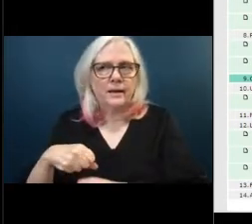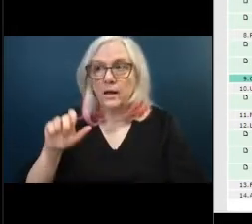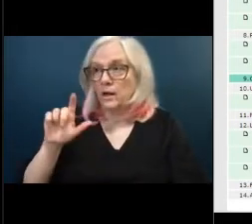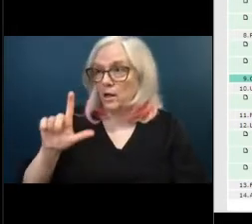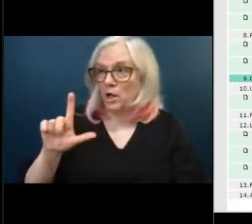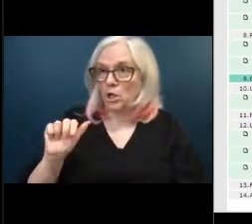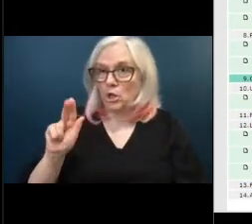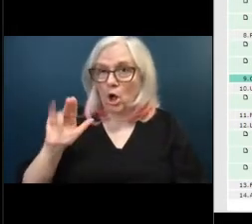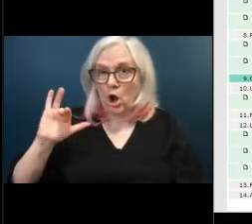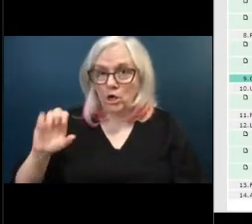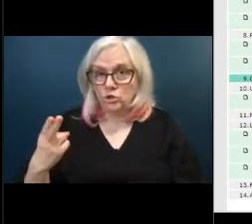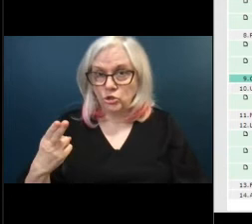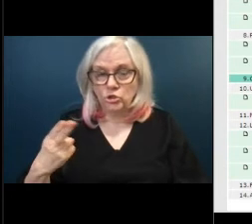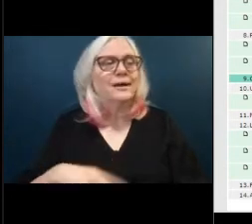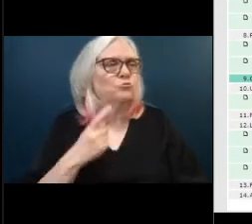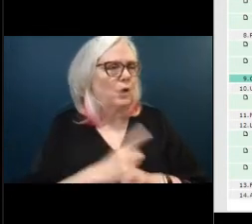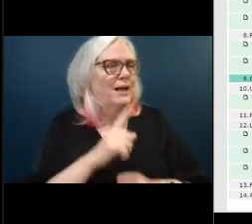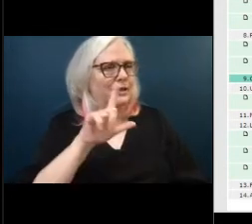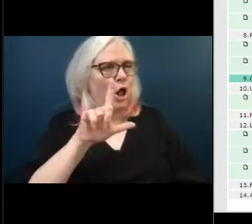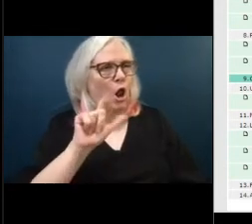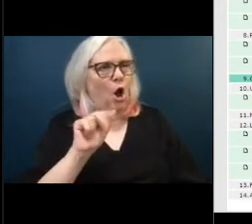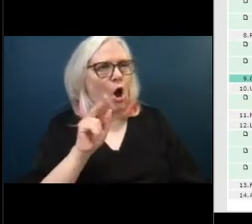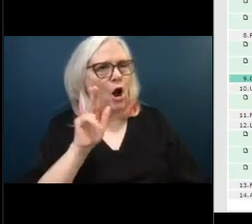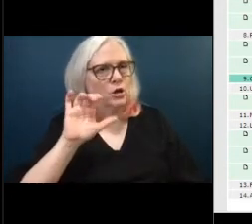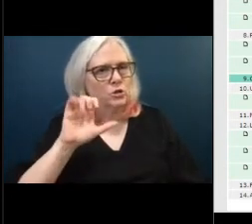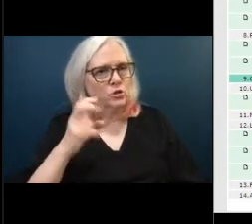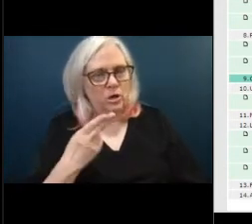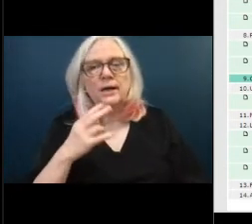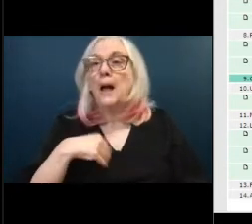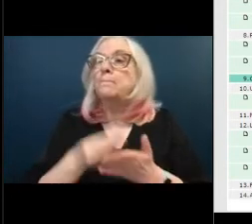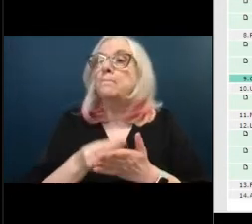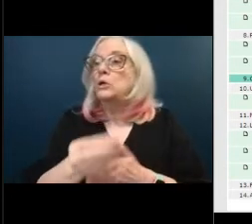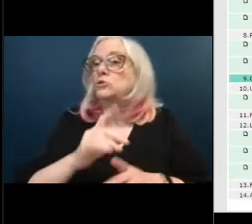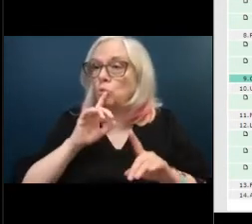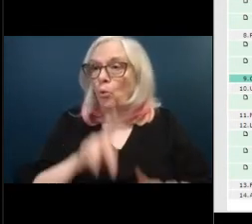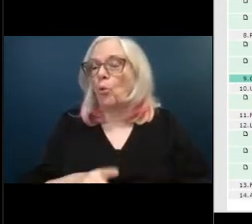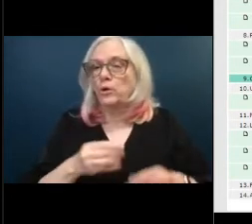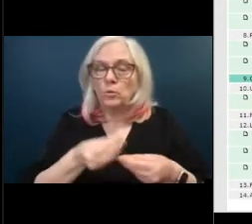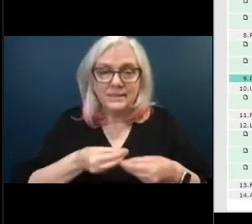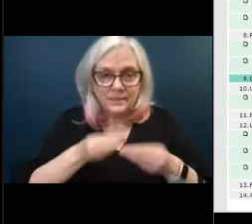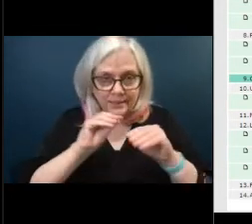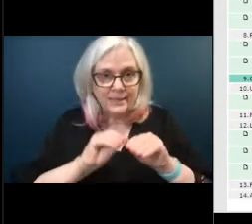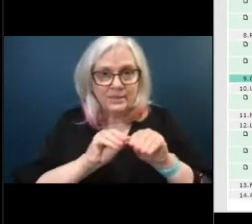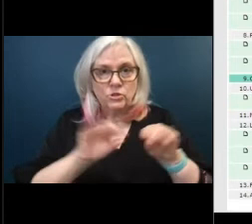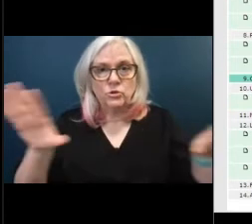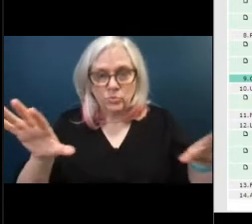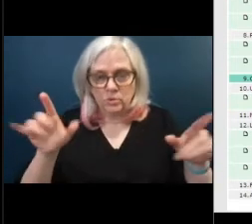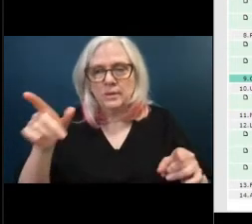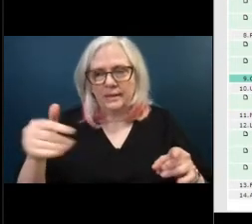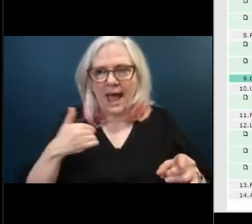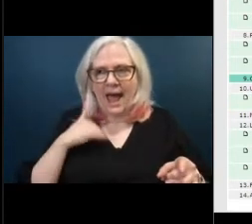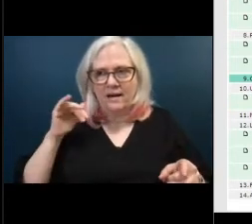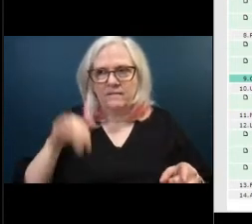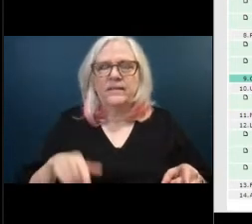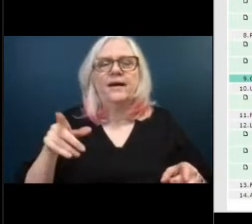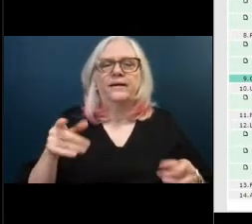launch yeah uh purchase order was issued the vendor has the railings right now and they're sand blasting them um we got